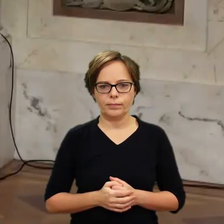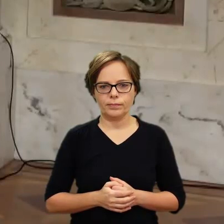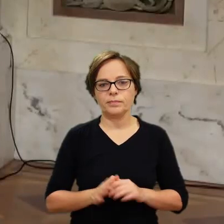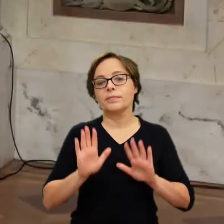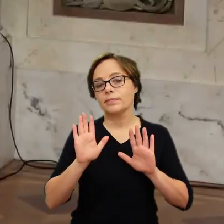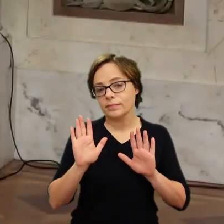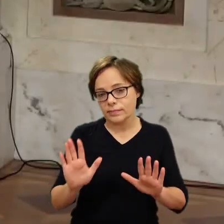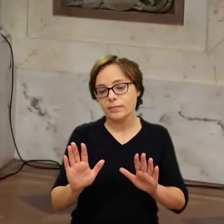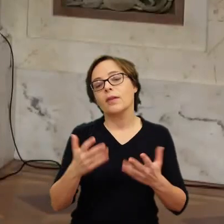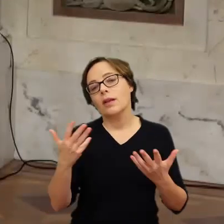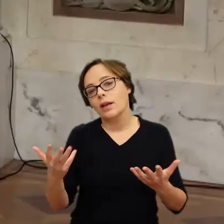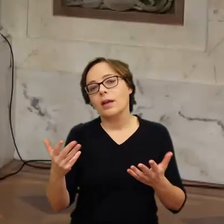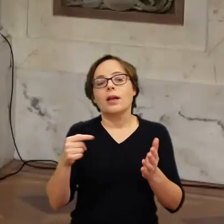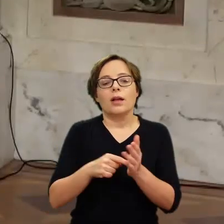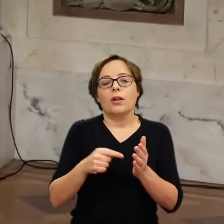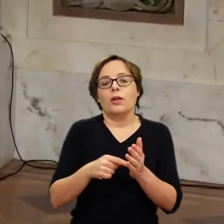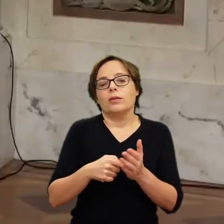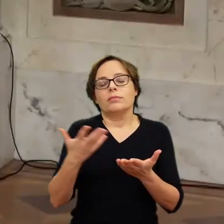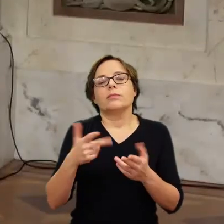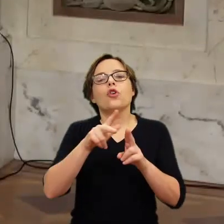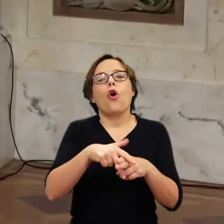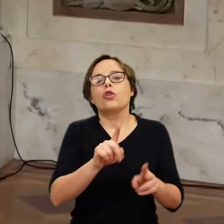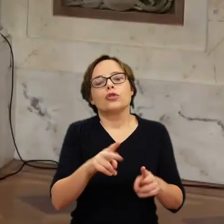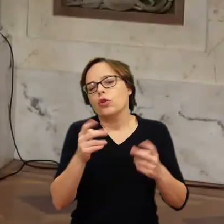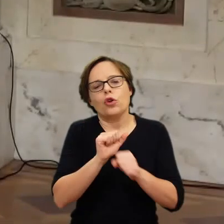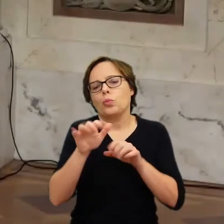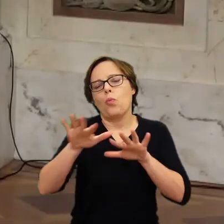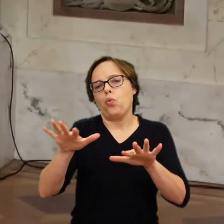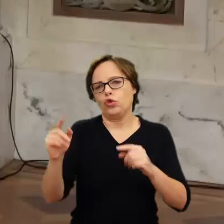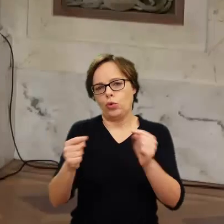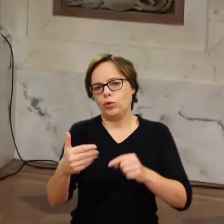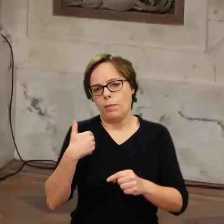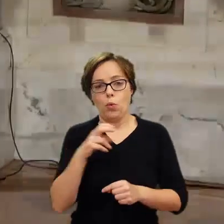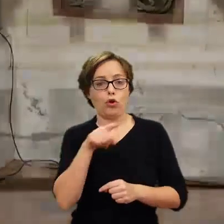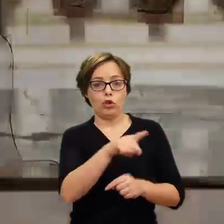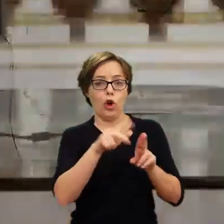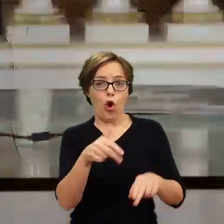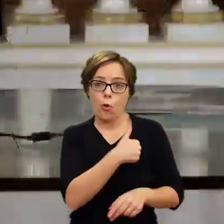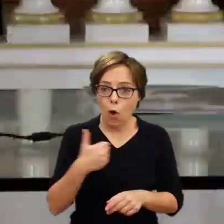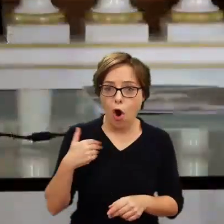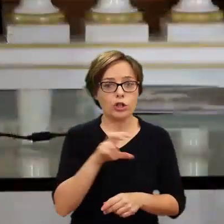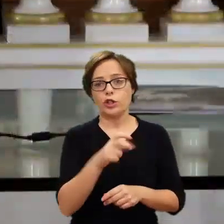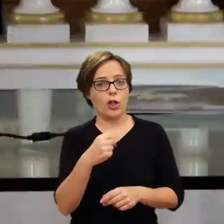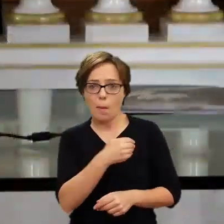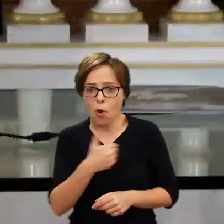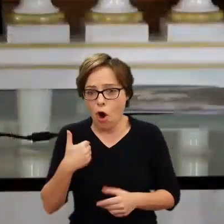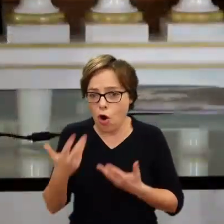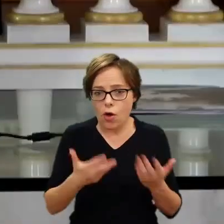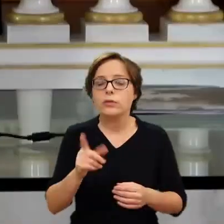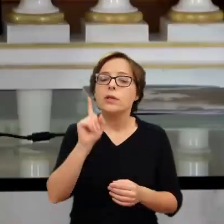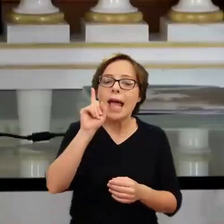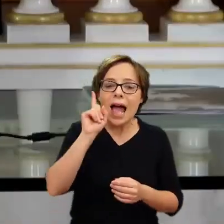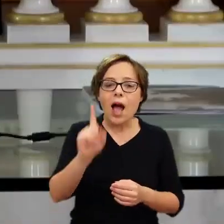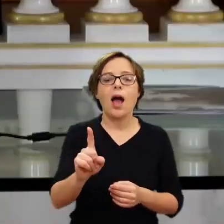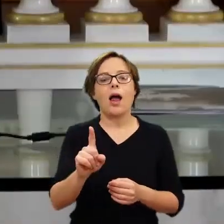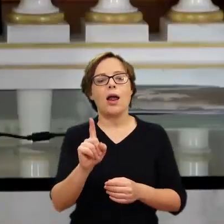mean, the question of, you know, where's the horse from? You know, there's been lots of discussions of, you know, is it a Polish horse? Is it not a Polish horse? I mean, the background, you